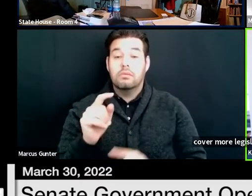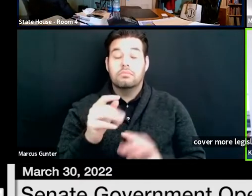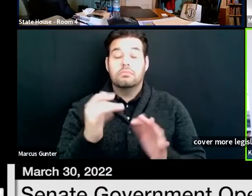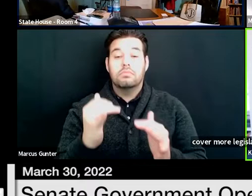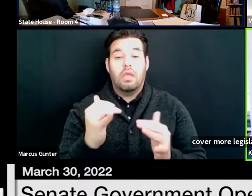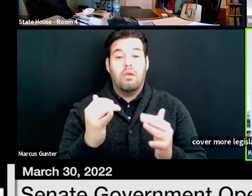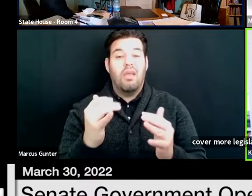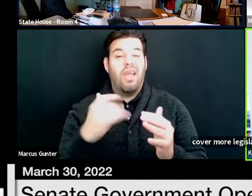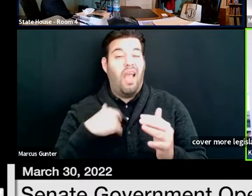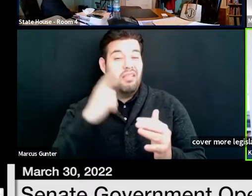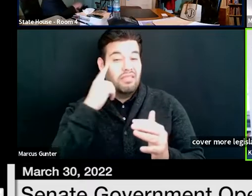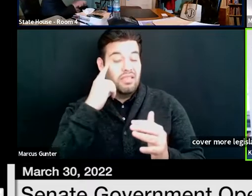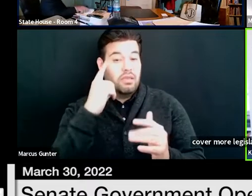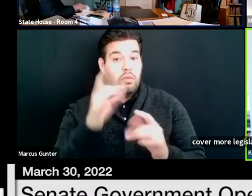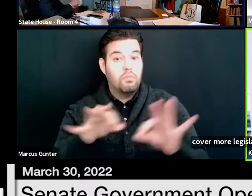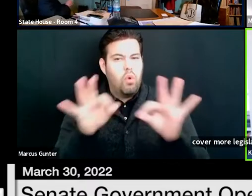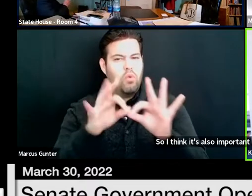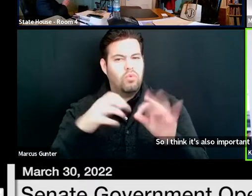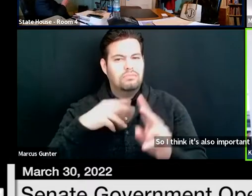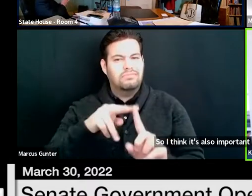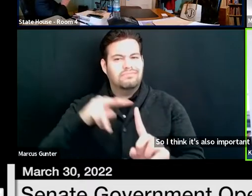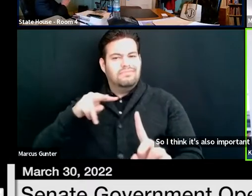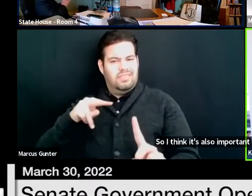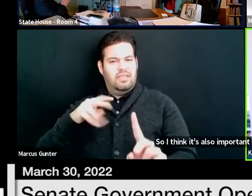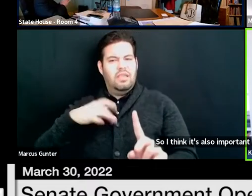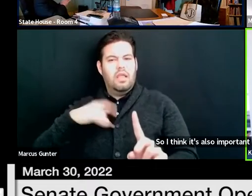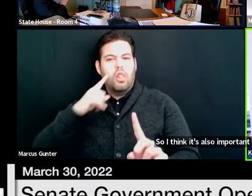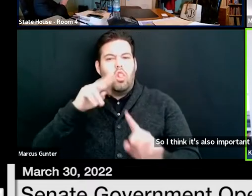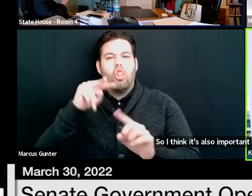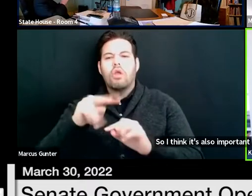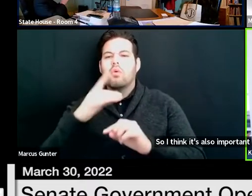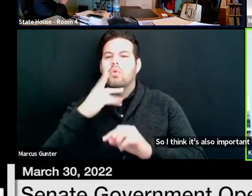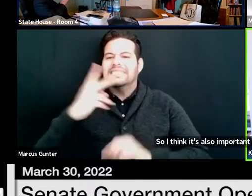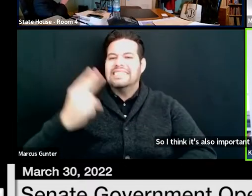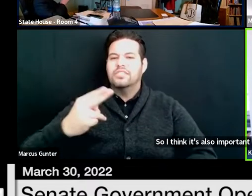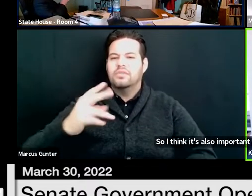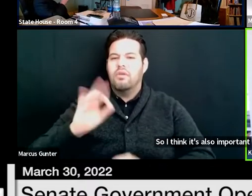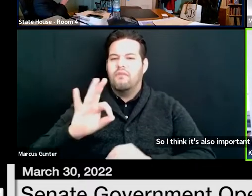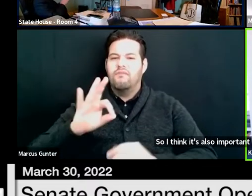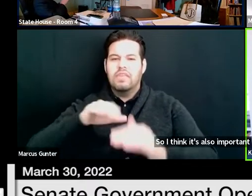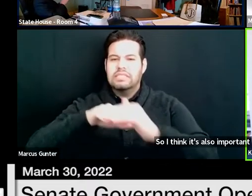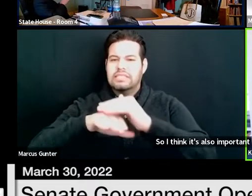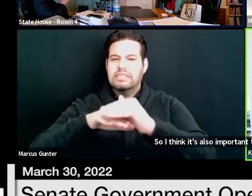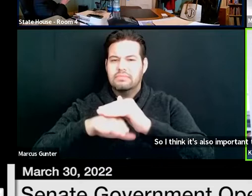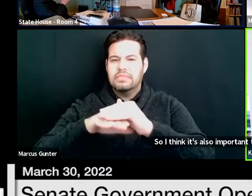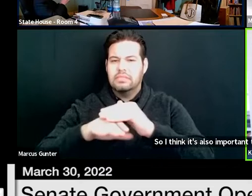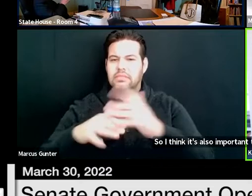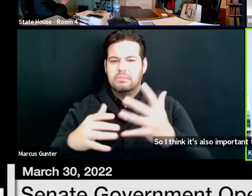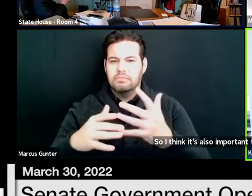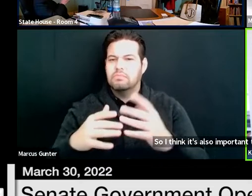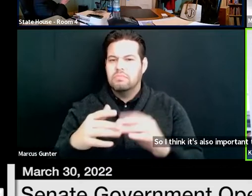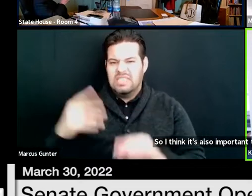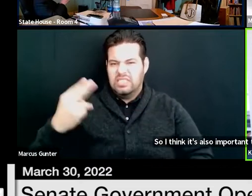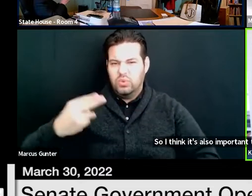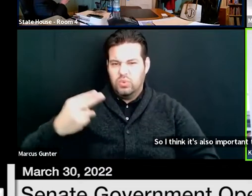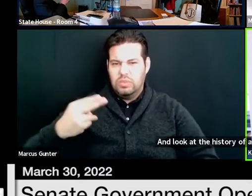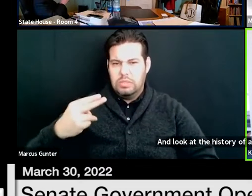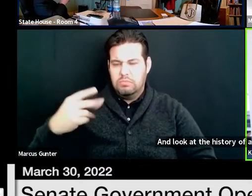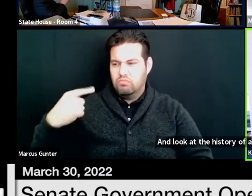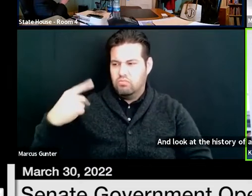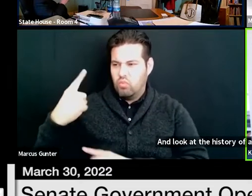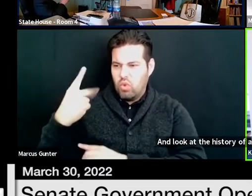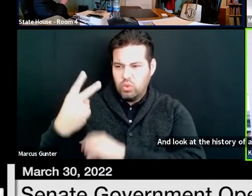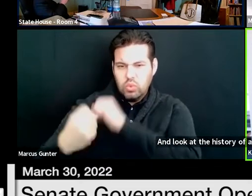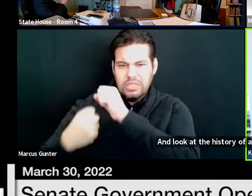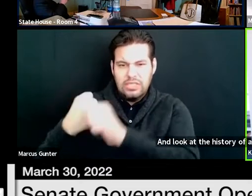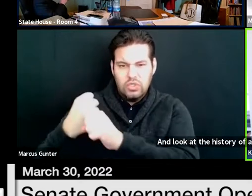back and look at the history of accessibility over the last couple of years. So, obviously, we're in a great